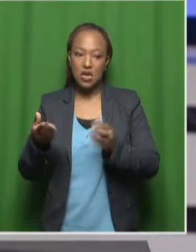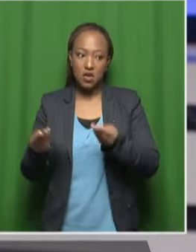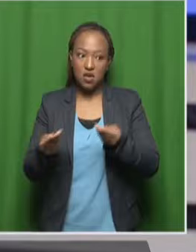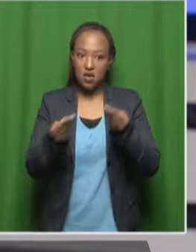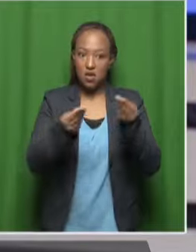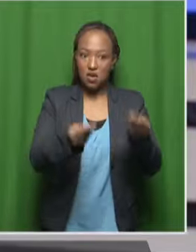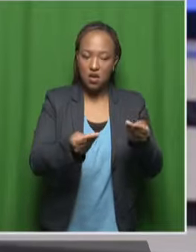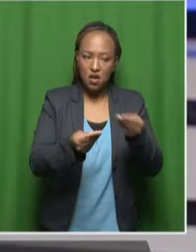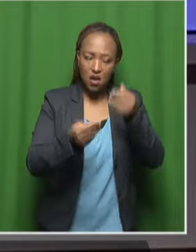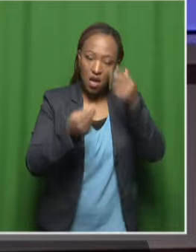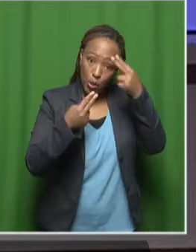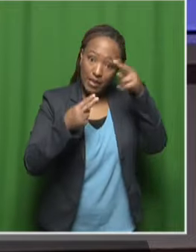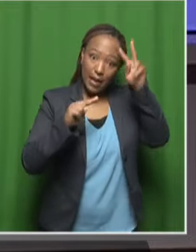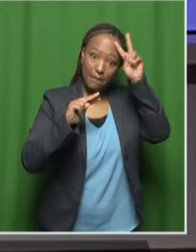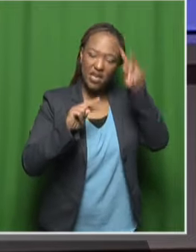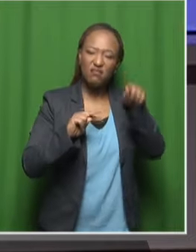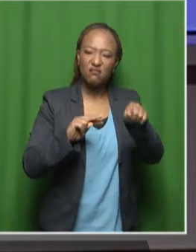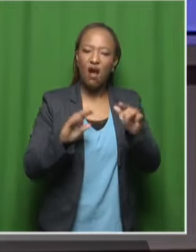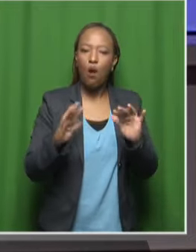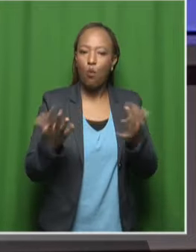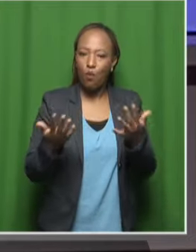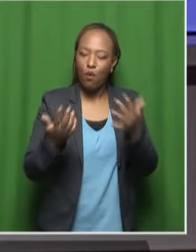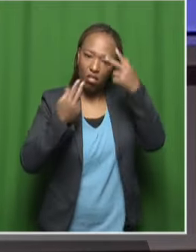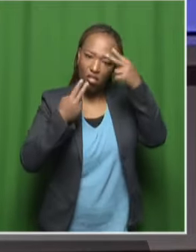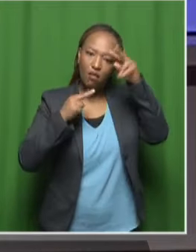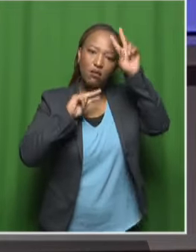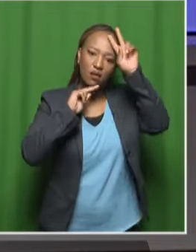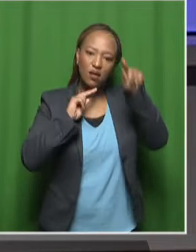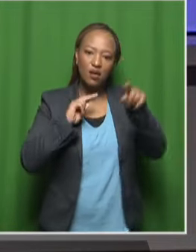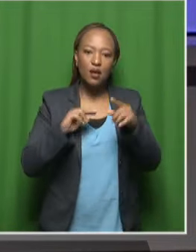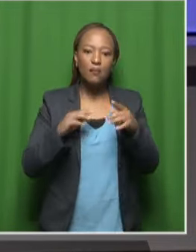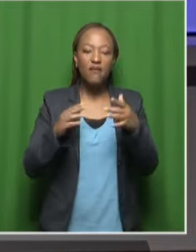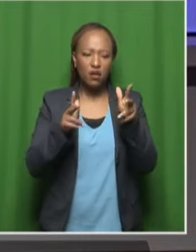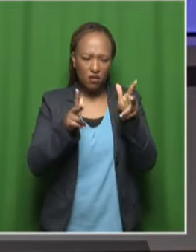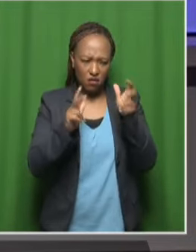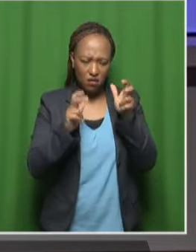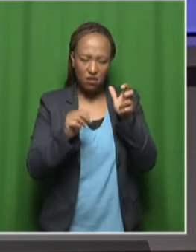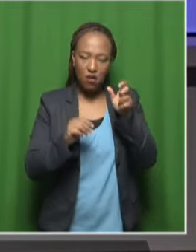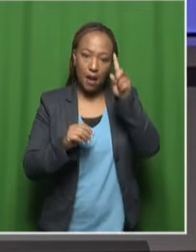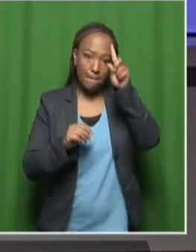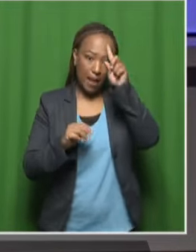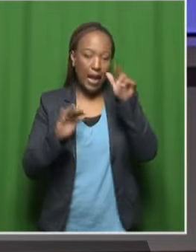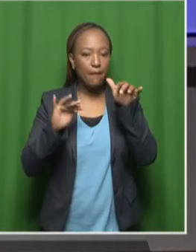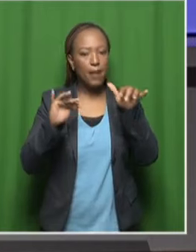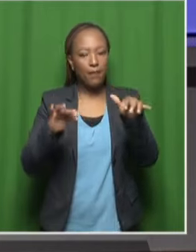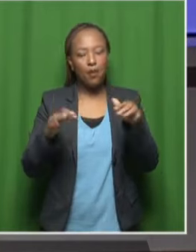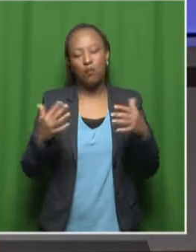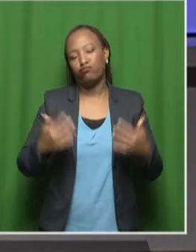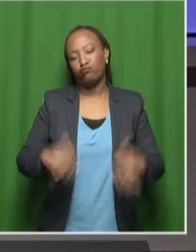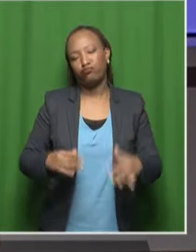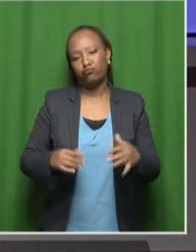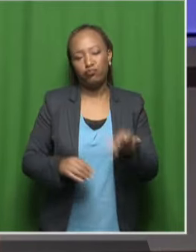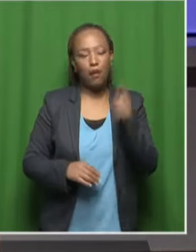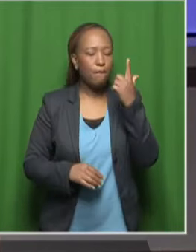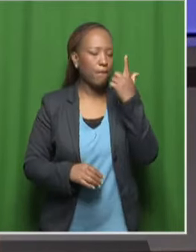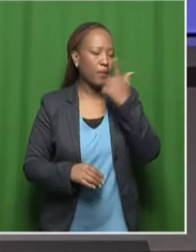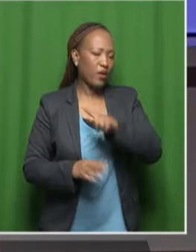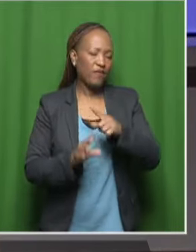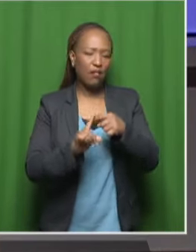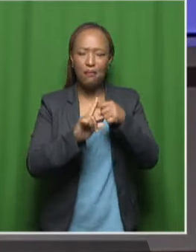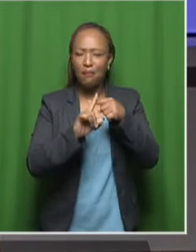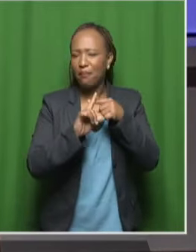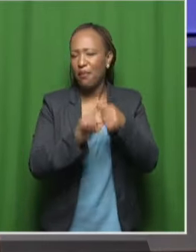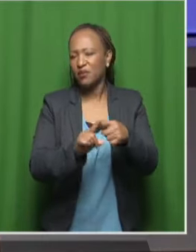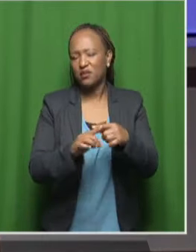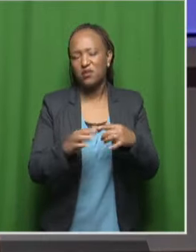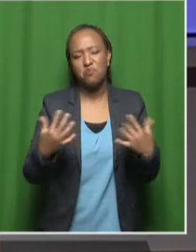I think for me, it's very important is that black people are beautiful. Yes. There's so much positivity there. for us, it was, can we